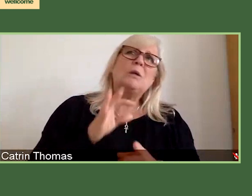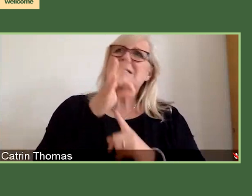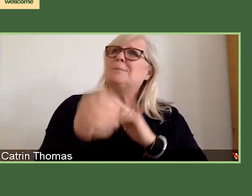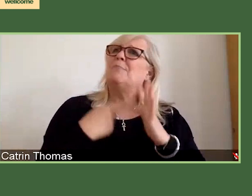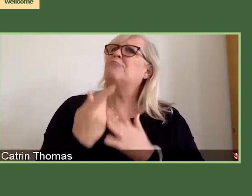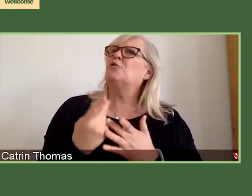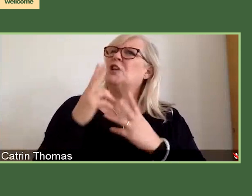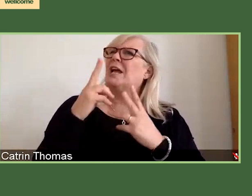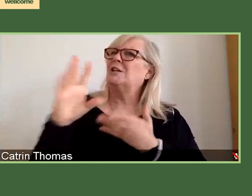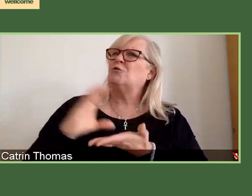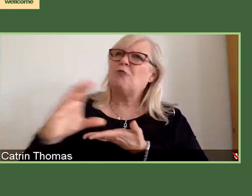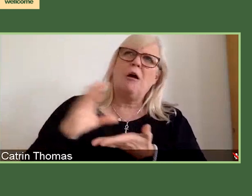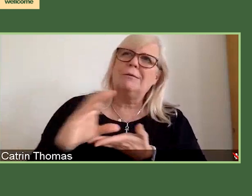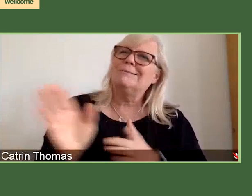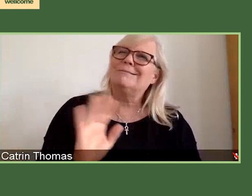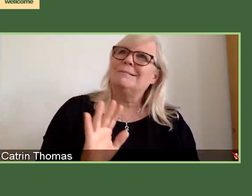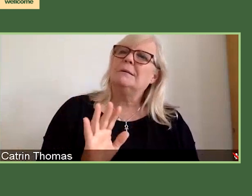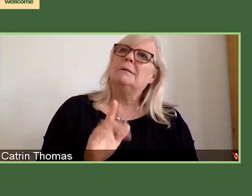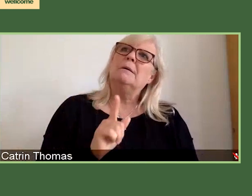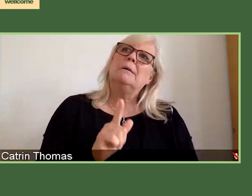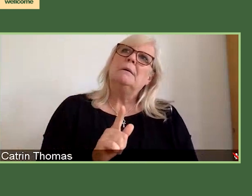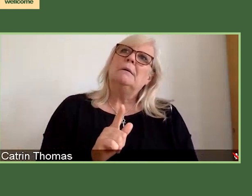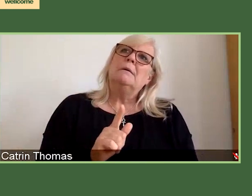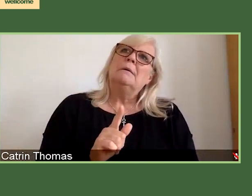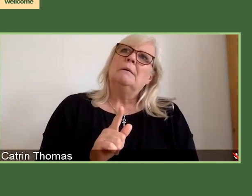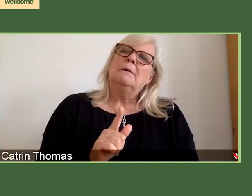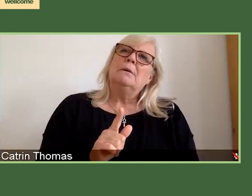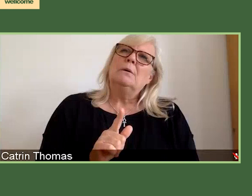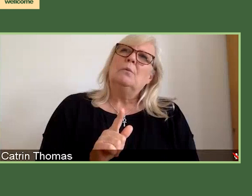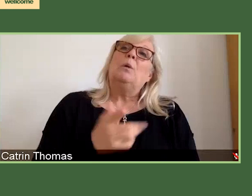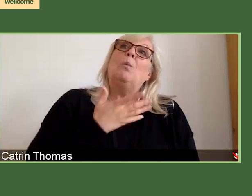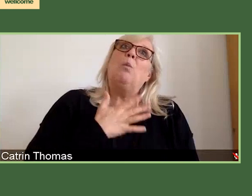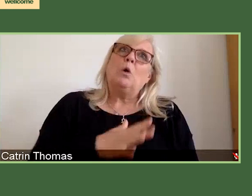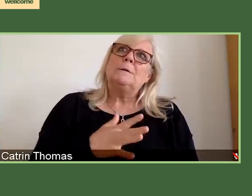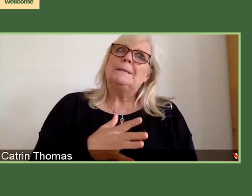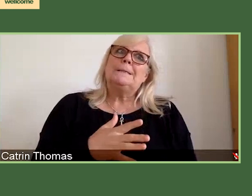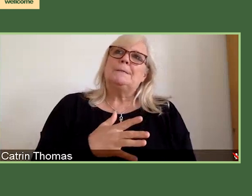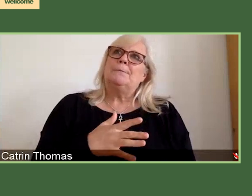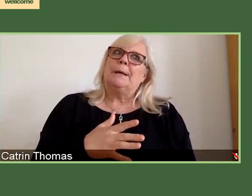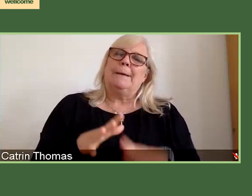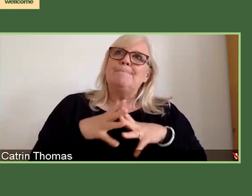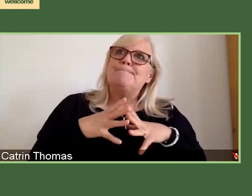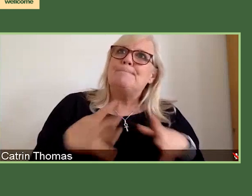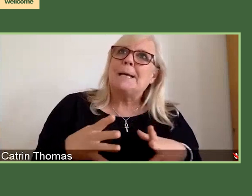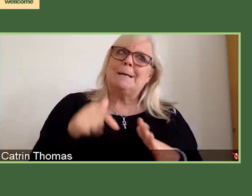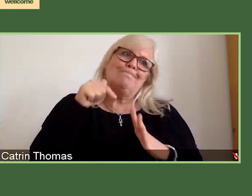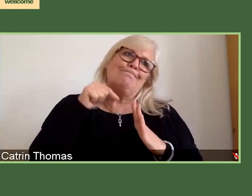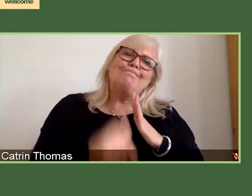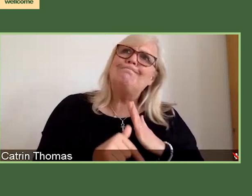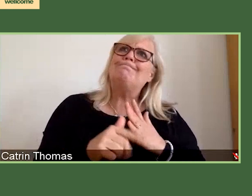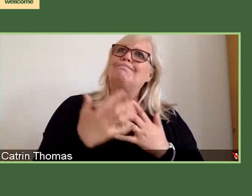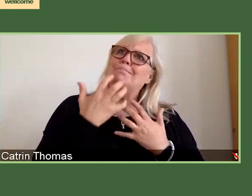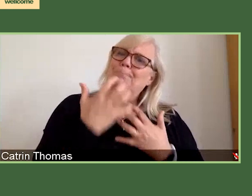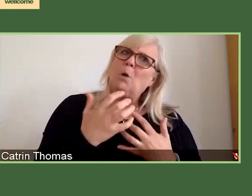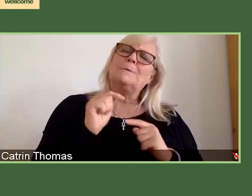bolder than that. We do expect them to have the potential to make significant